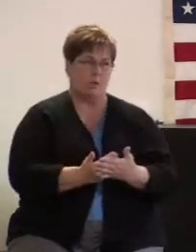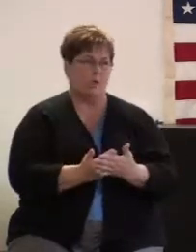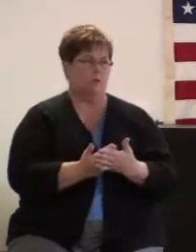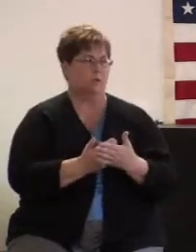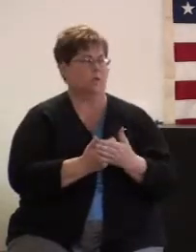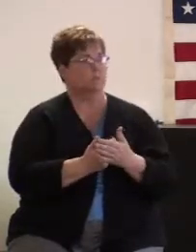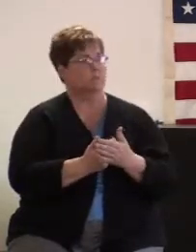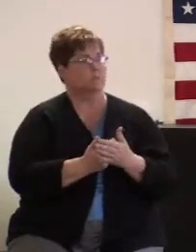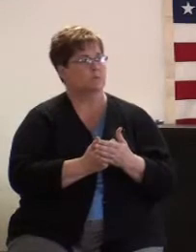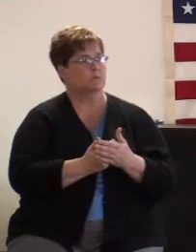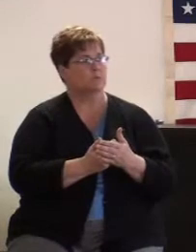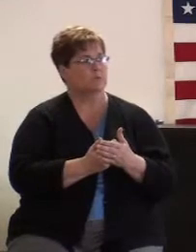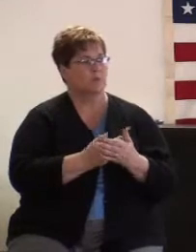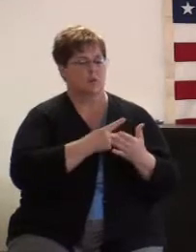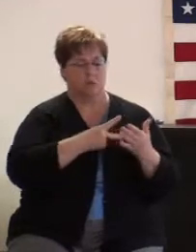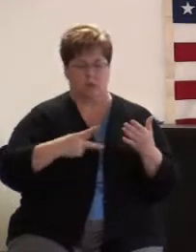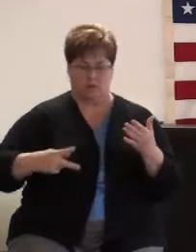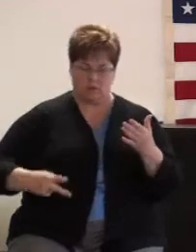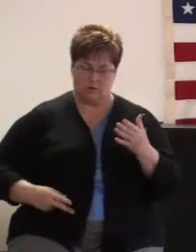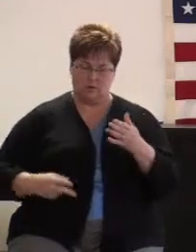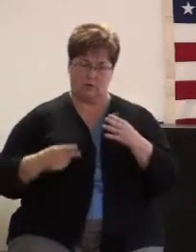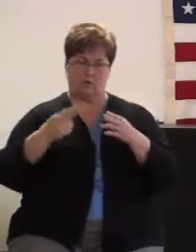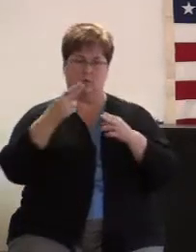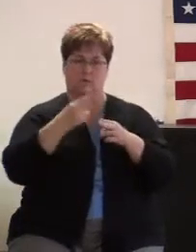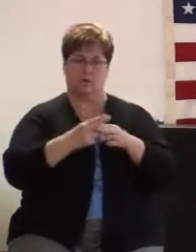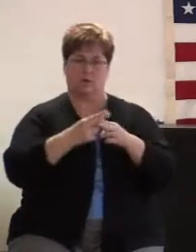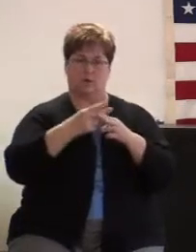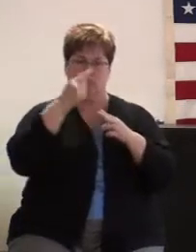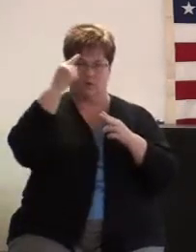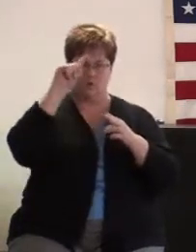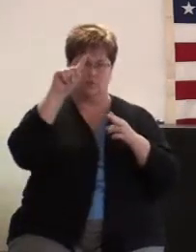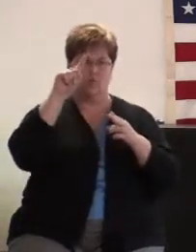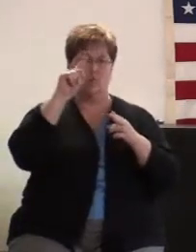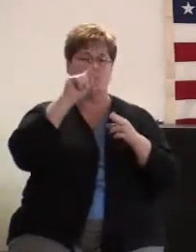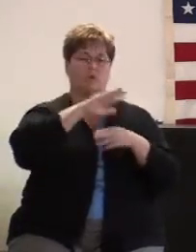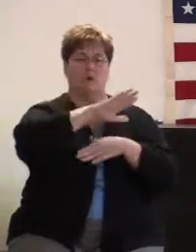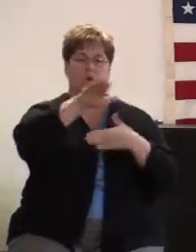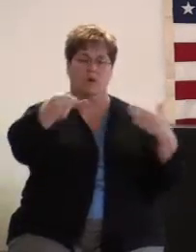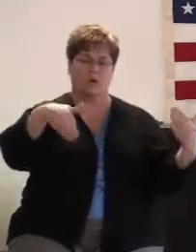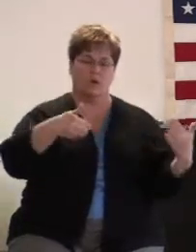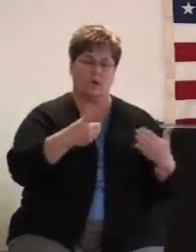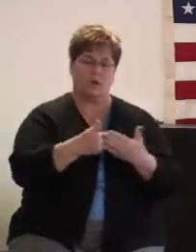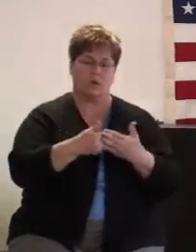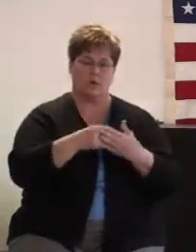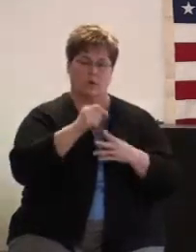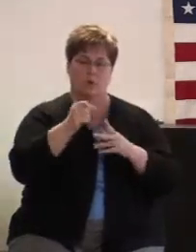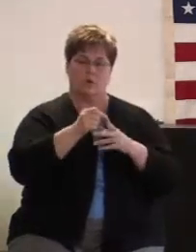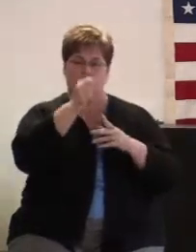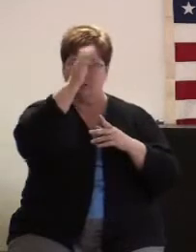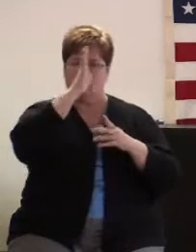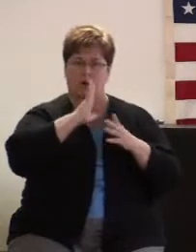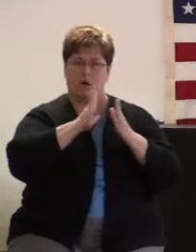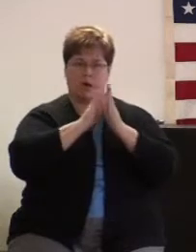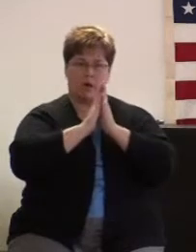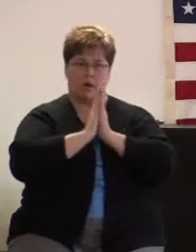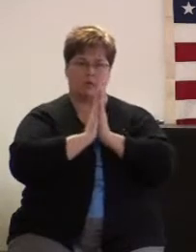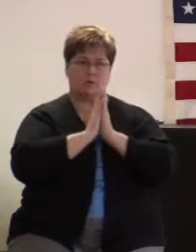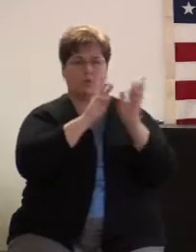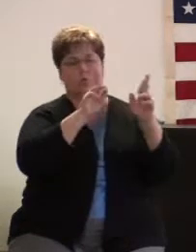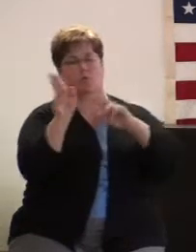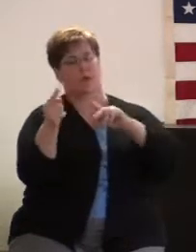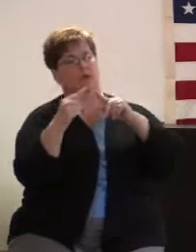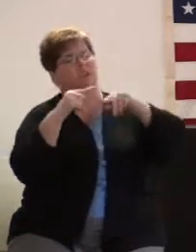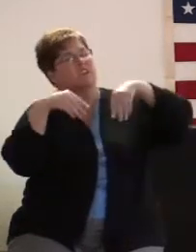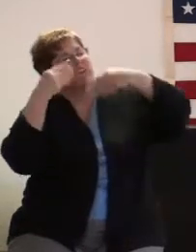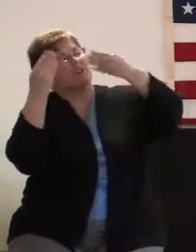Kingdom calls for everything. When God asks you're ready to give. Oh